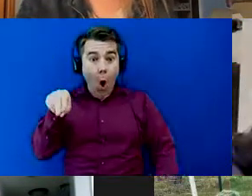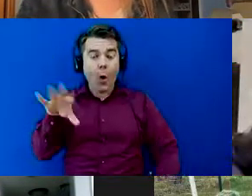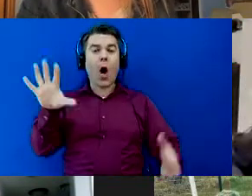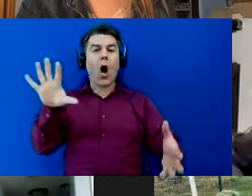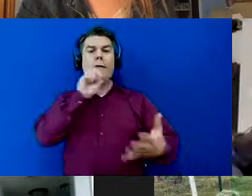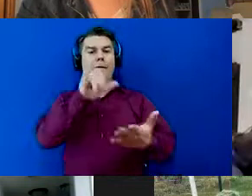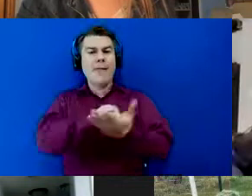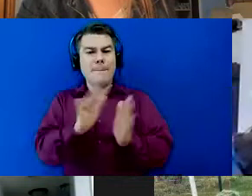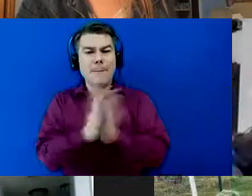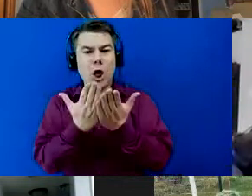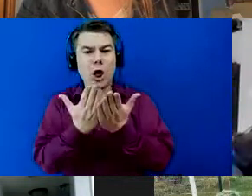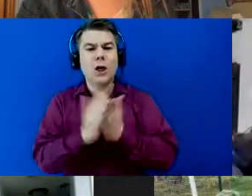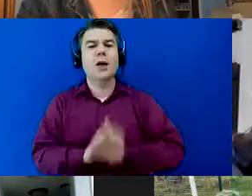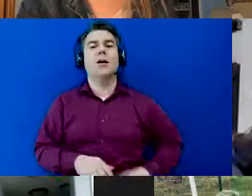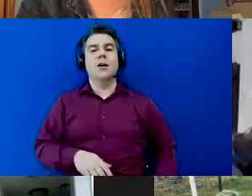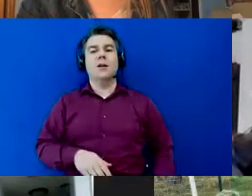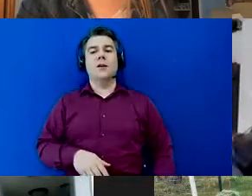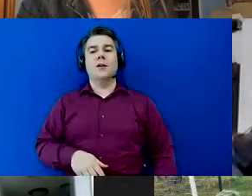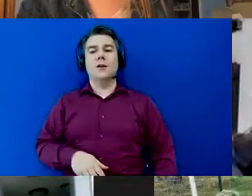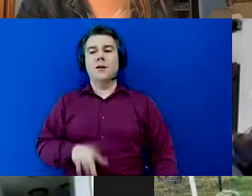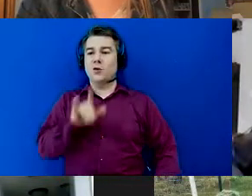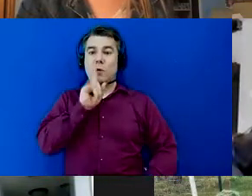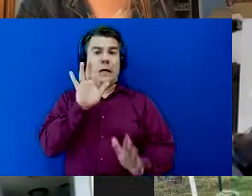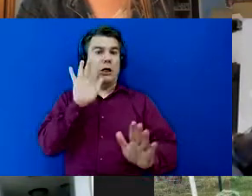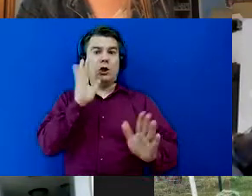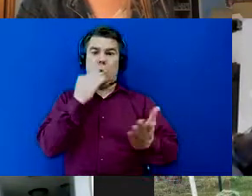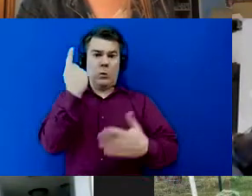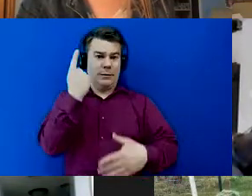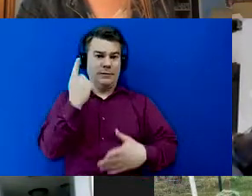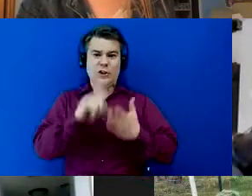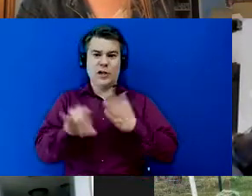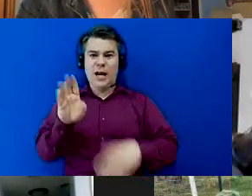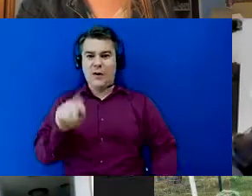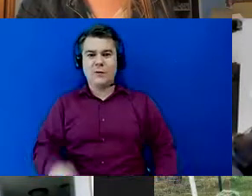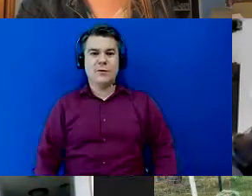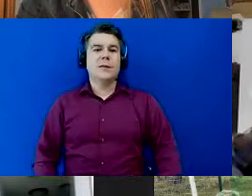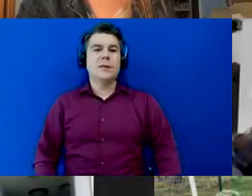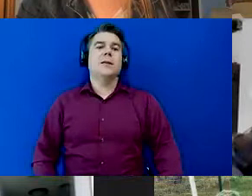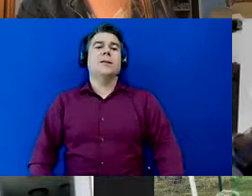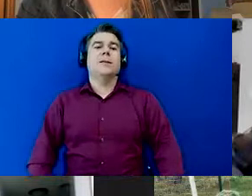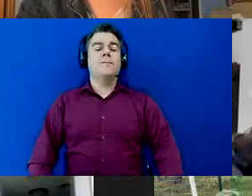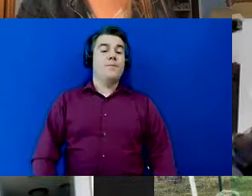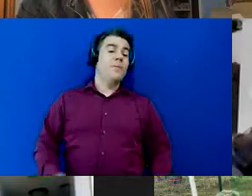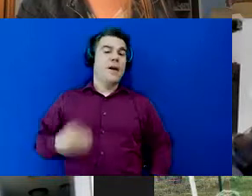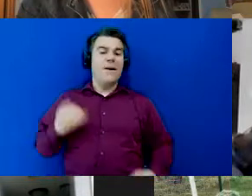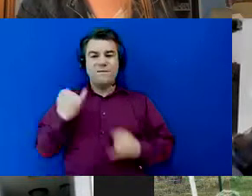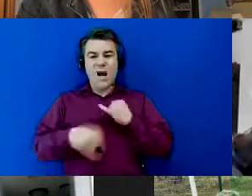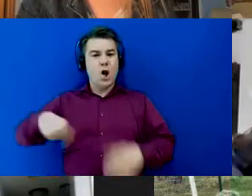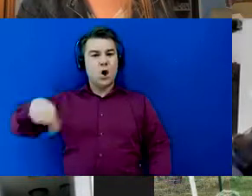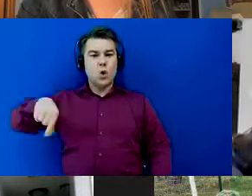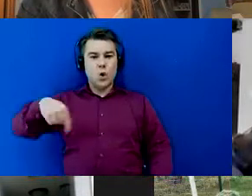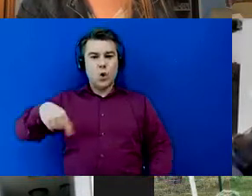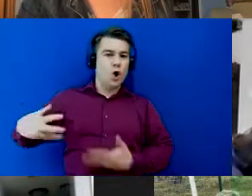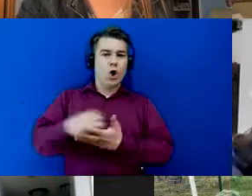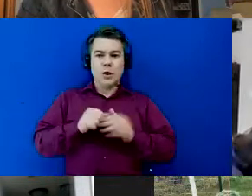cool that's a really good one guys check that one out uh final quarter earn consistency club